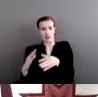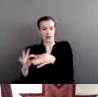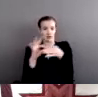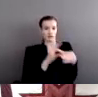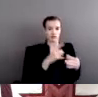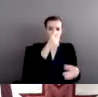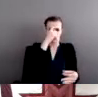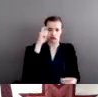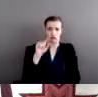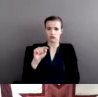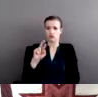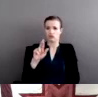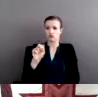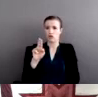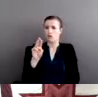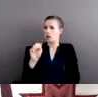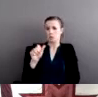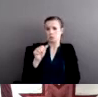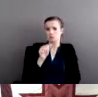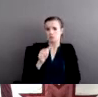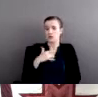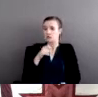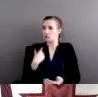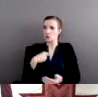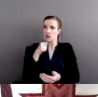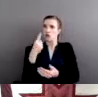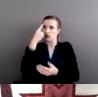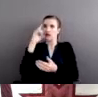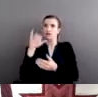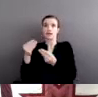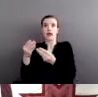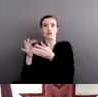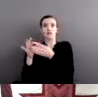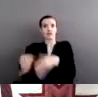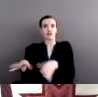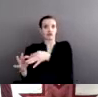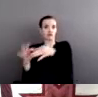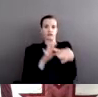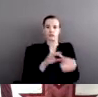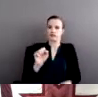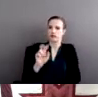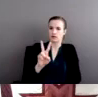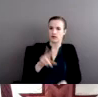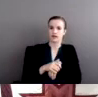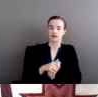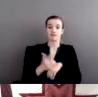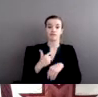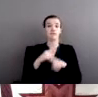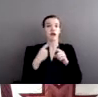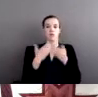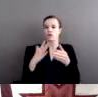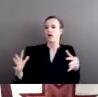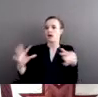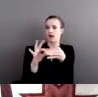violence. So the reason I want to raise this as an issue is because many tribal traditions,